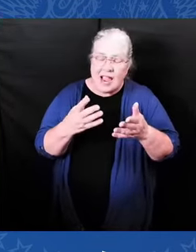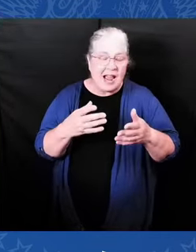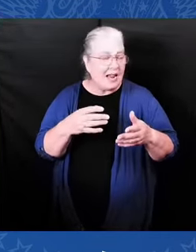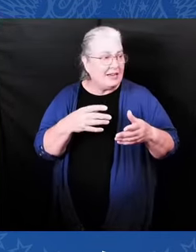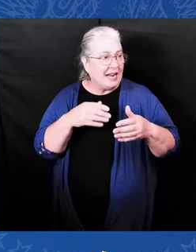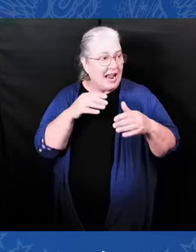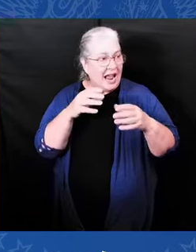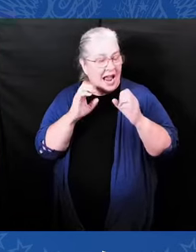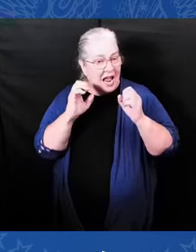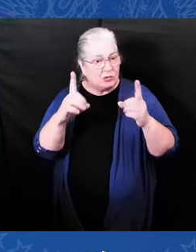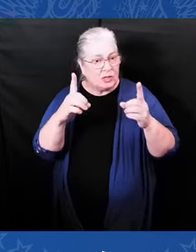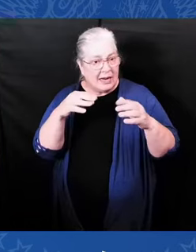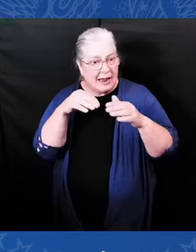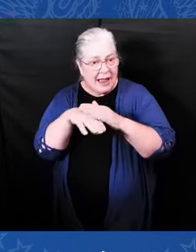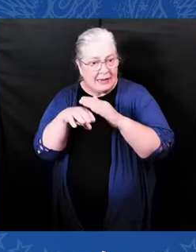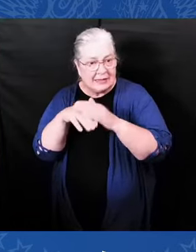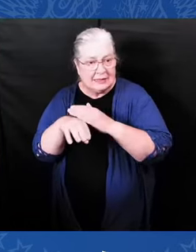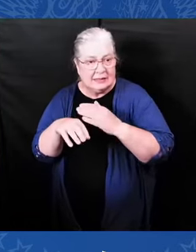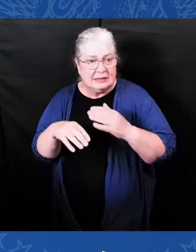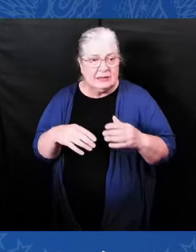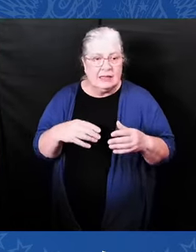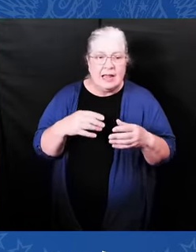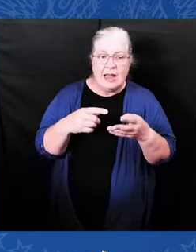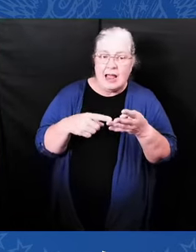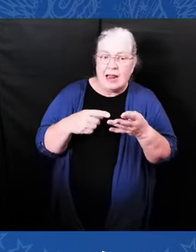make decisions about her own body.